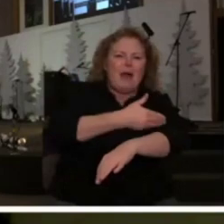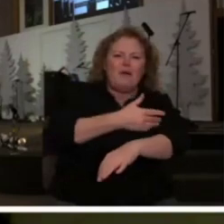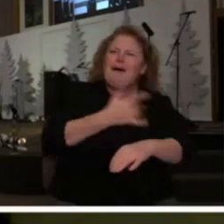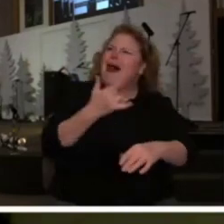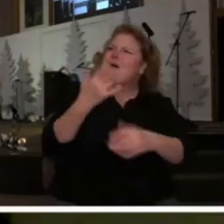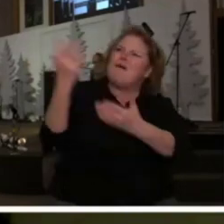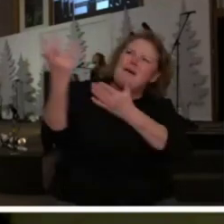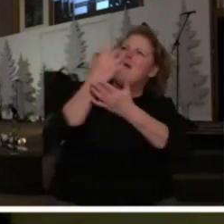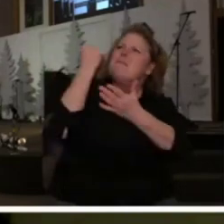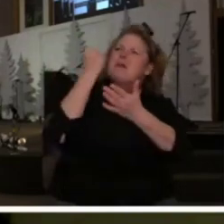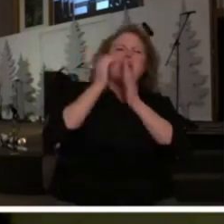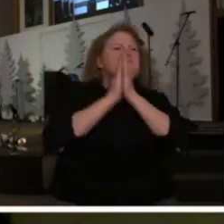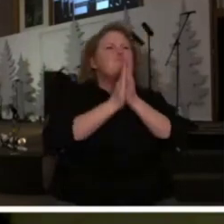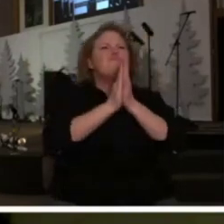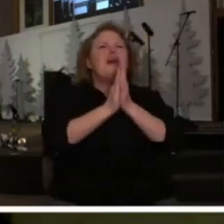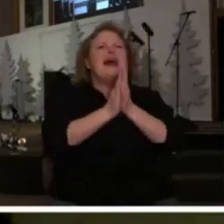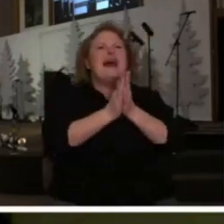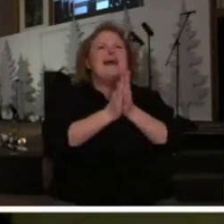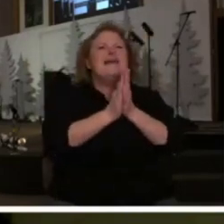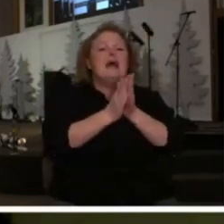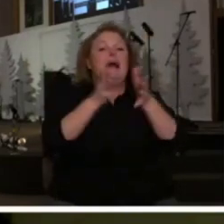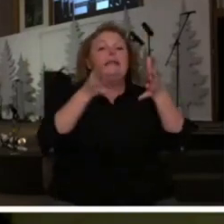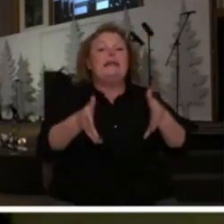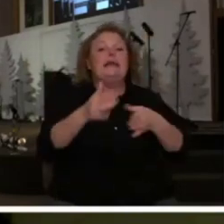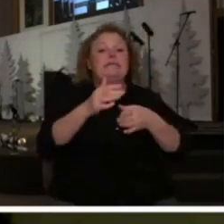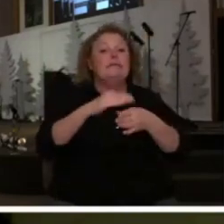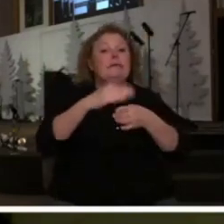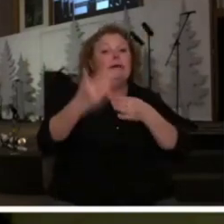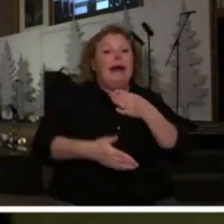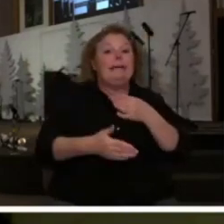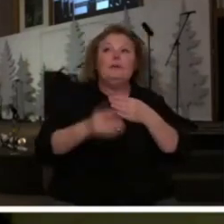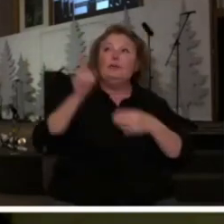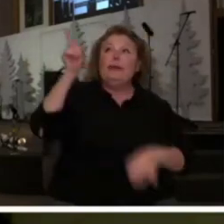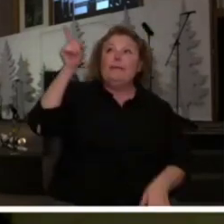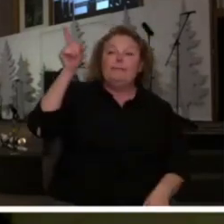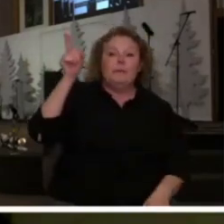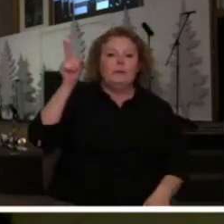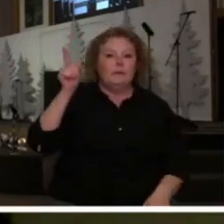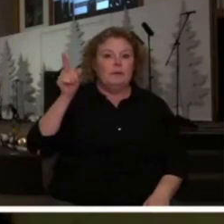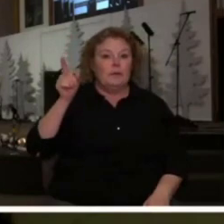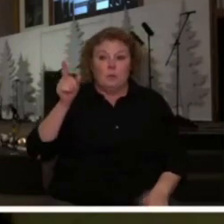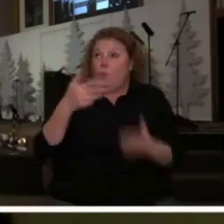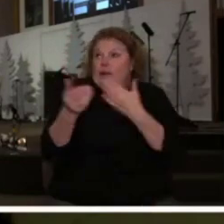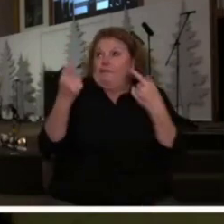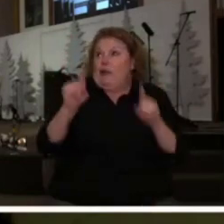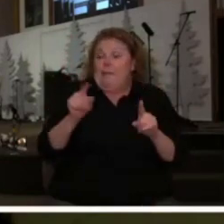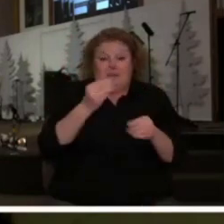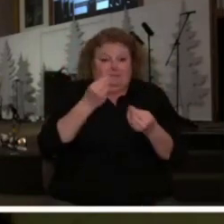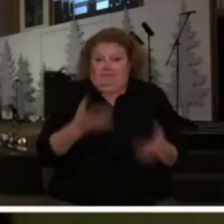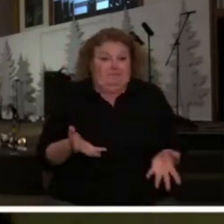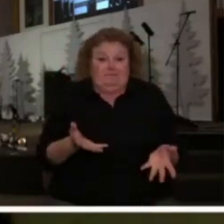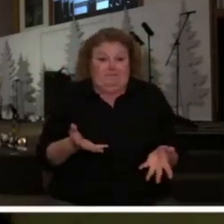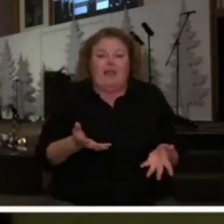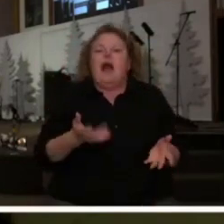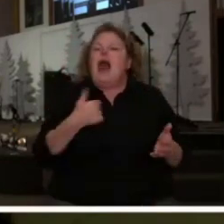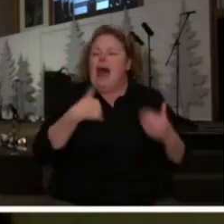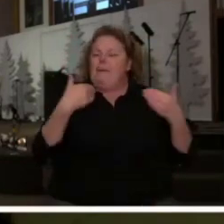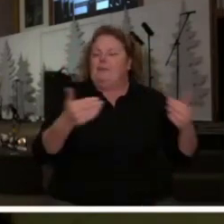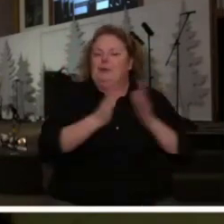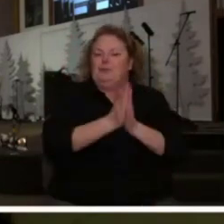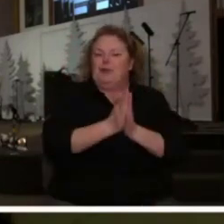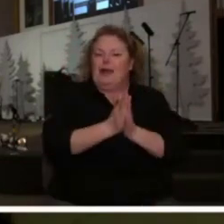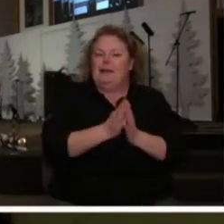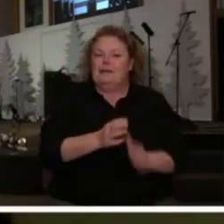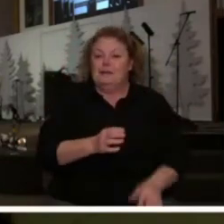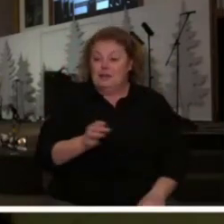way that I'll leave the results and the outcome in the hands of God but I'm not giving up my altar and so Daniel's enemies had a pretty easy